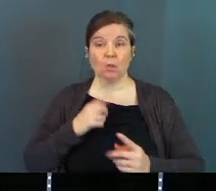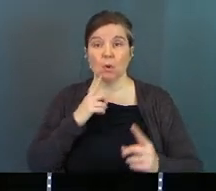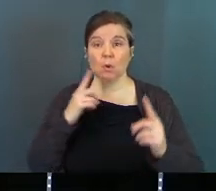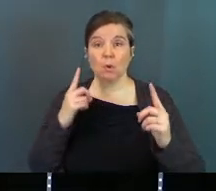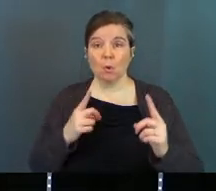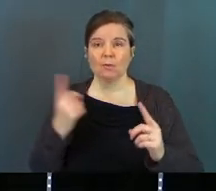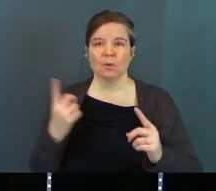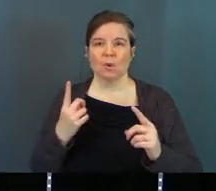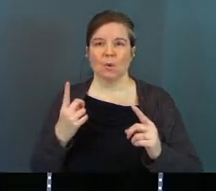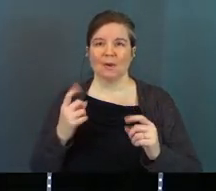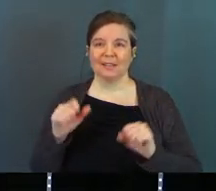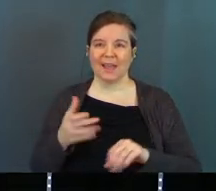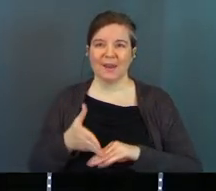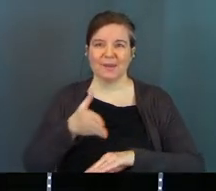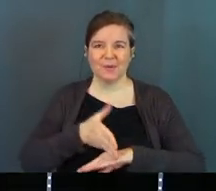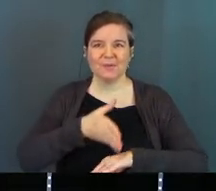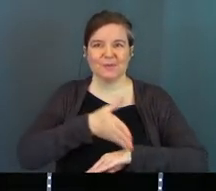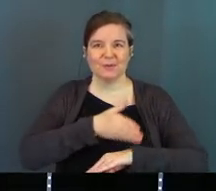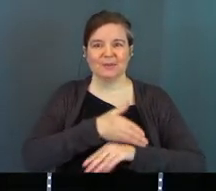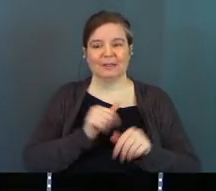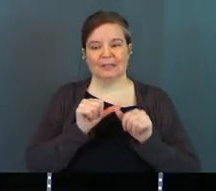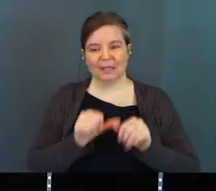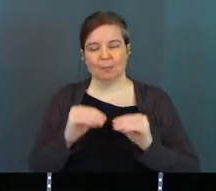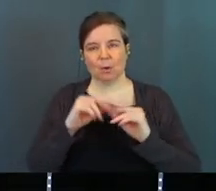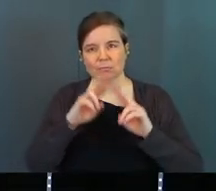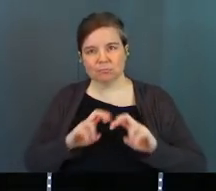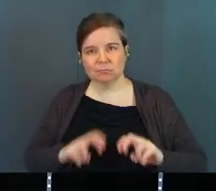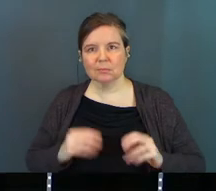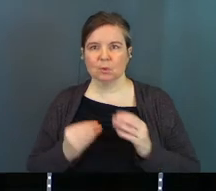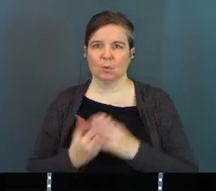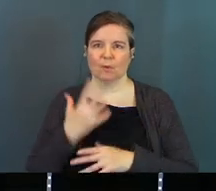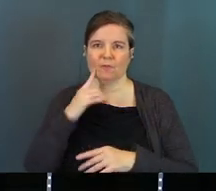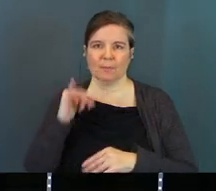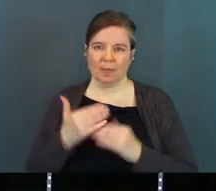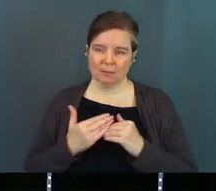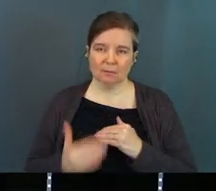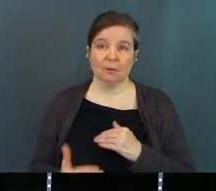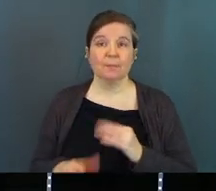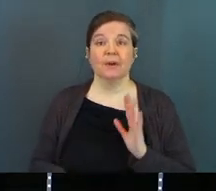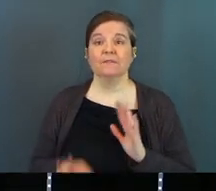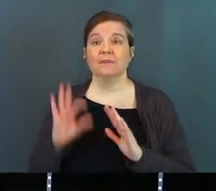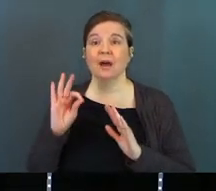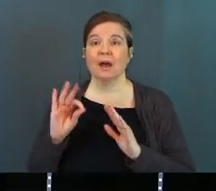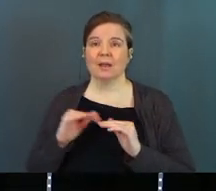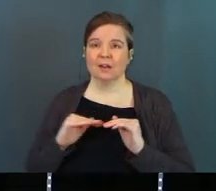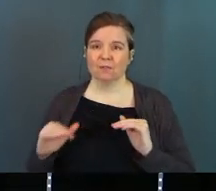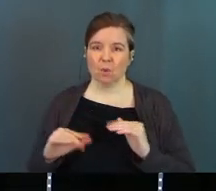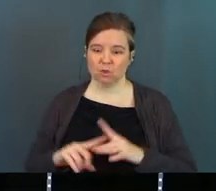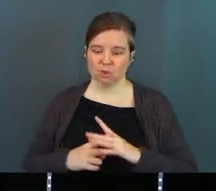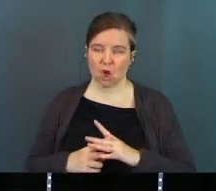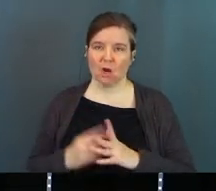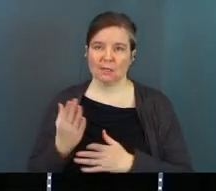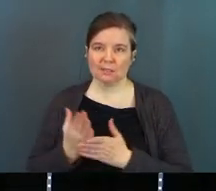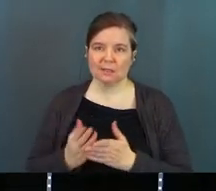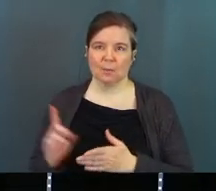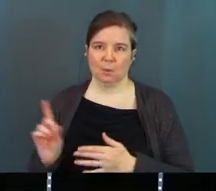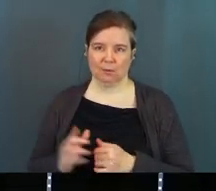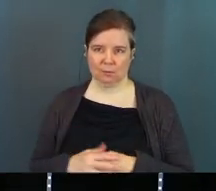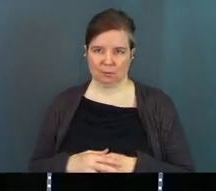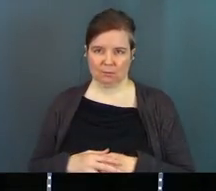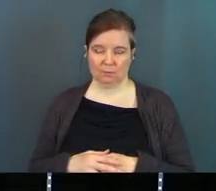there's always room for improvement. We'll keep reading more, we'll keep digging in more, we'll keep growing from that point, but find a floor. Start somewhere.